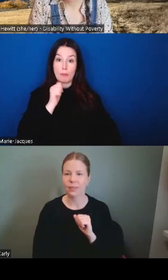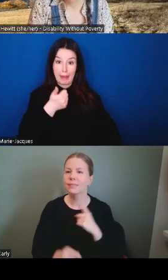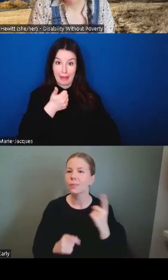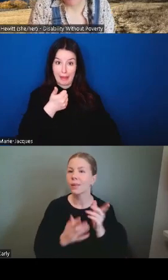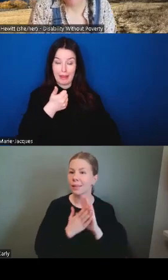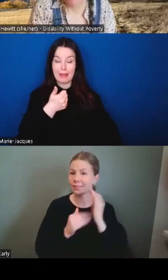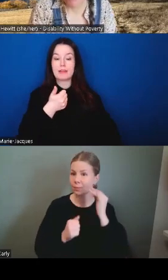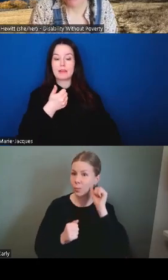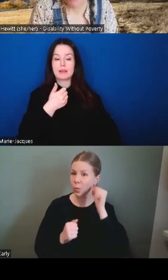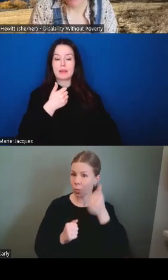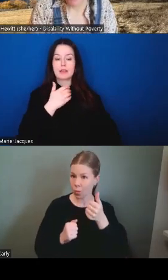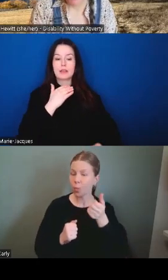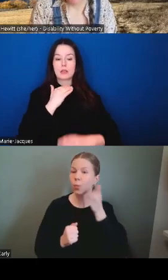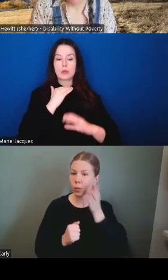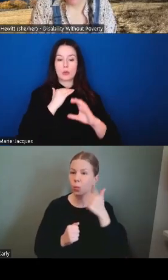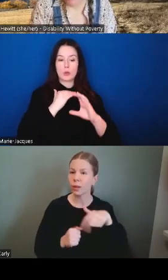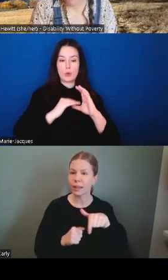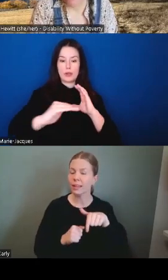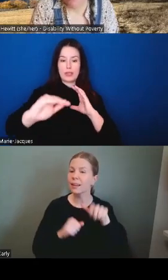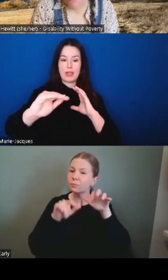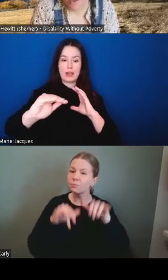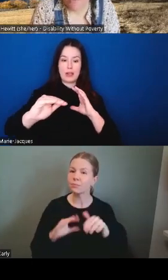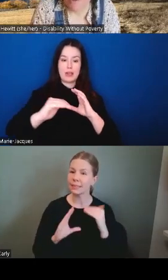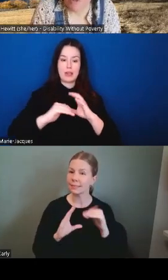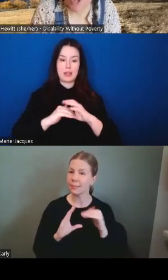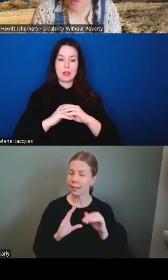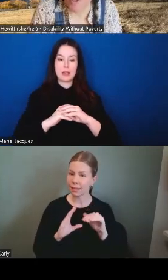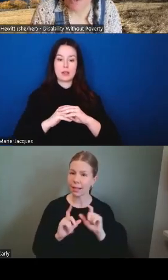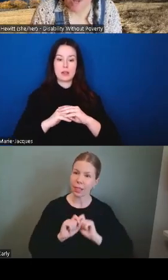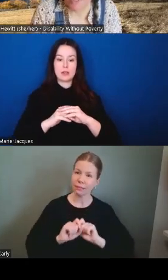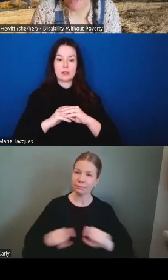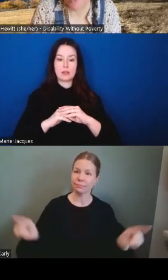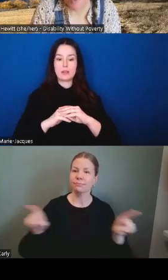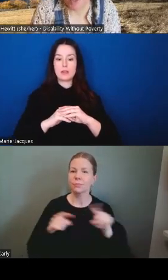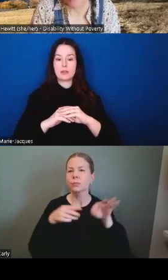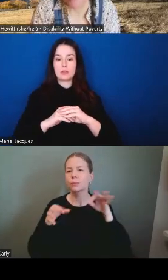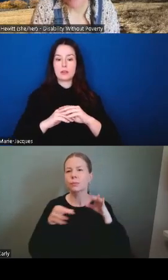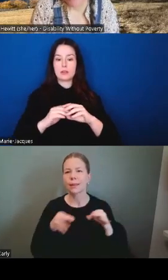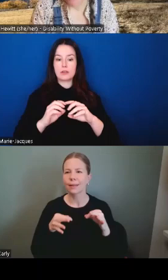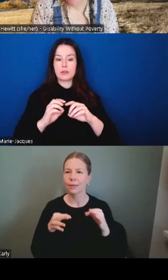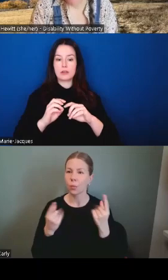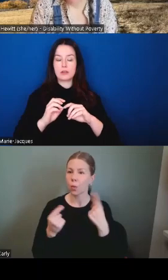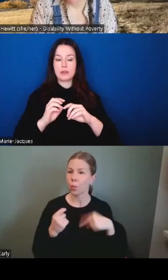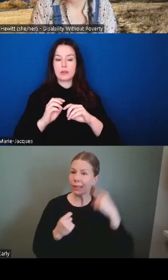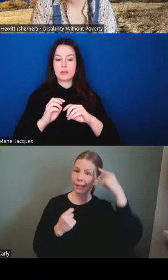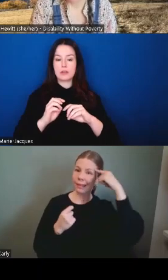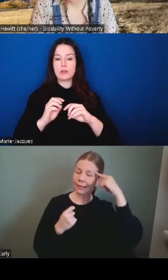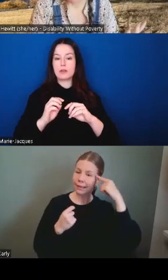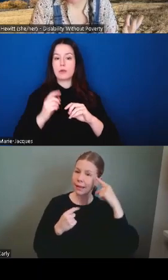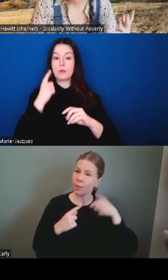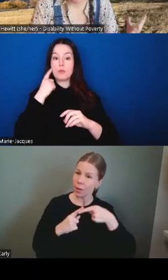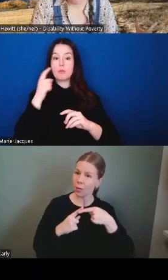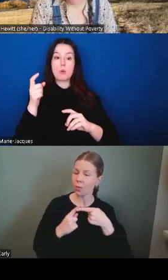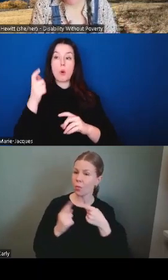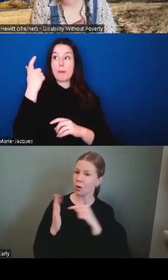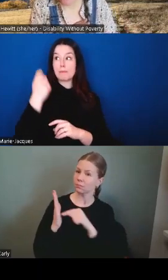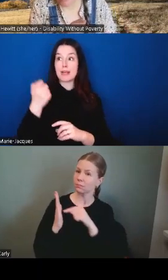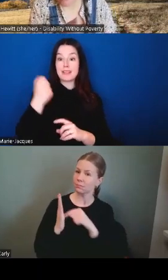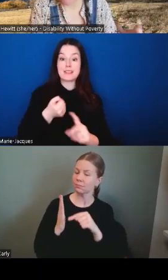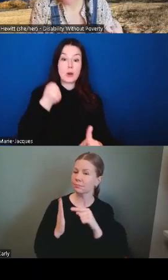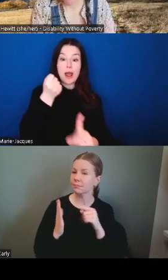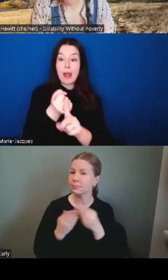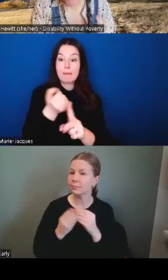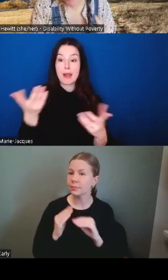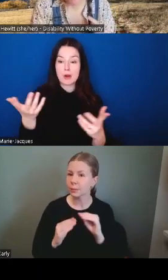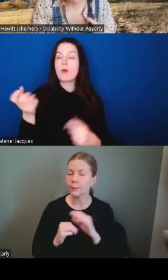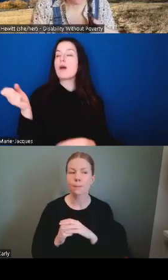of the the benefit um yes we're very much going to try to do that um i see things coming in on